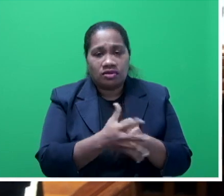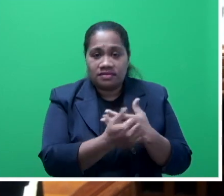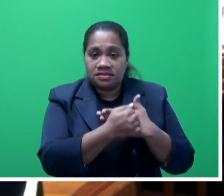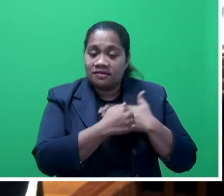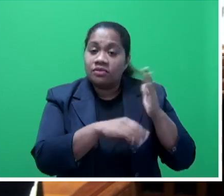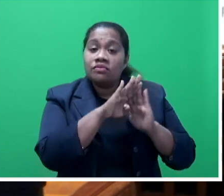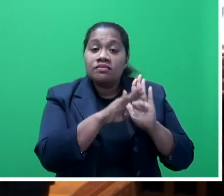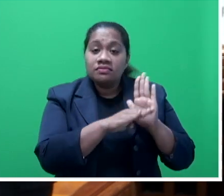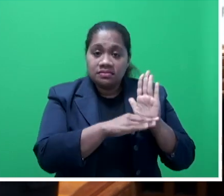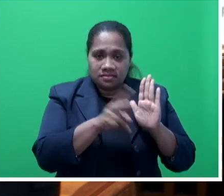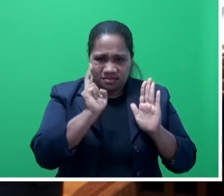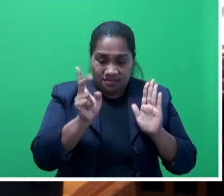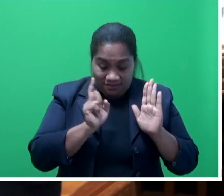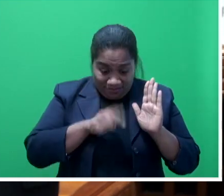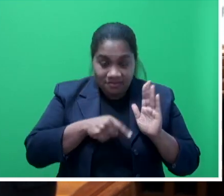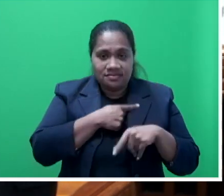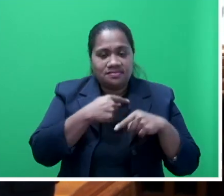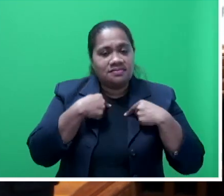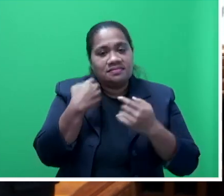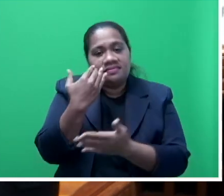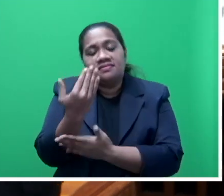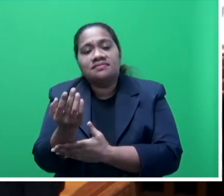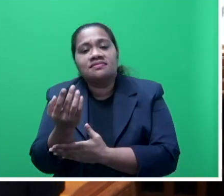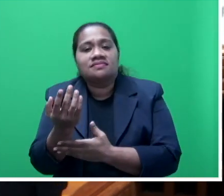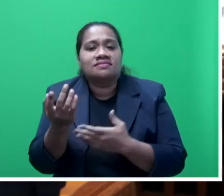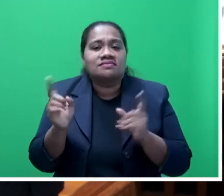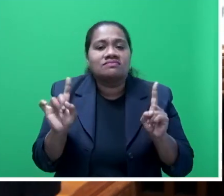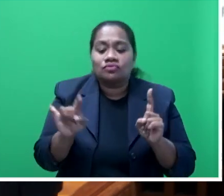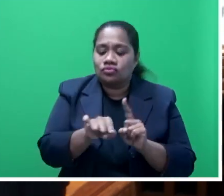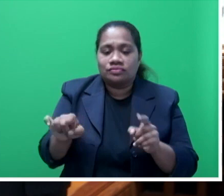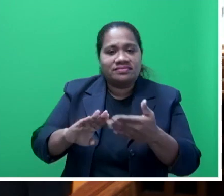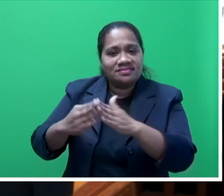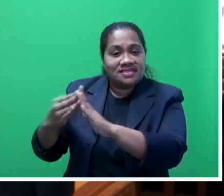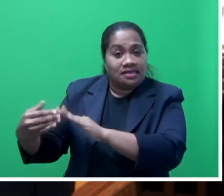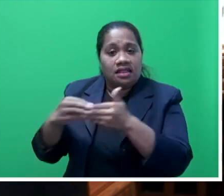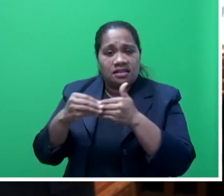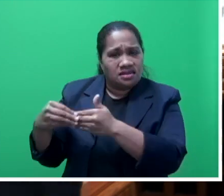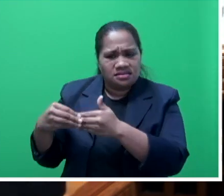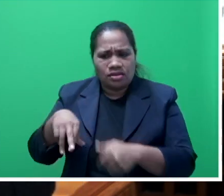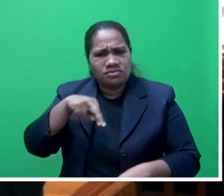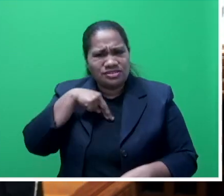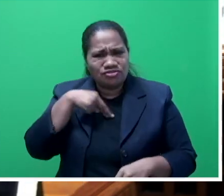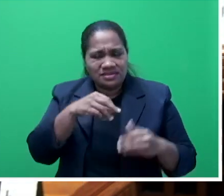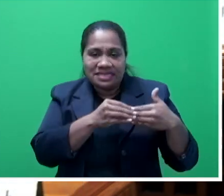Again, this is where we depend on the community leaders, the religious leaders,